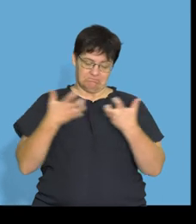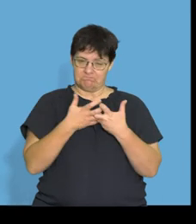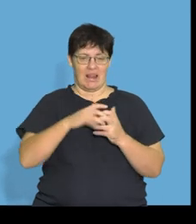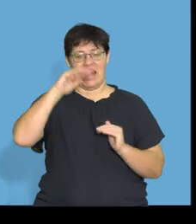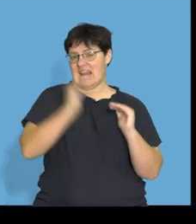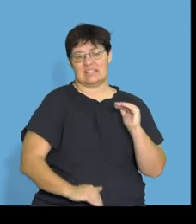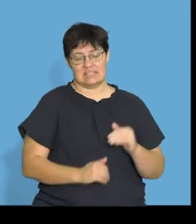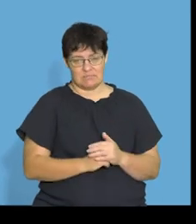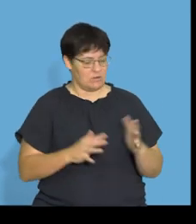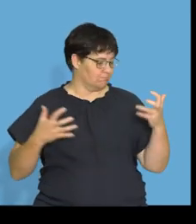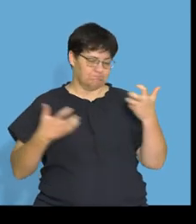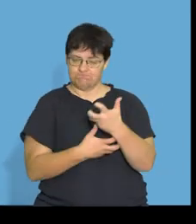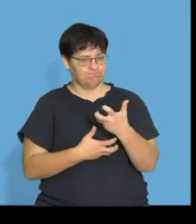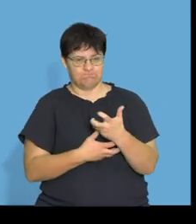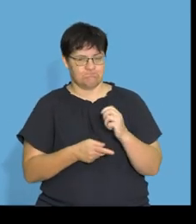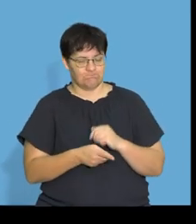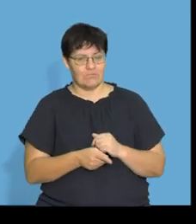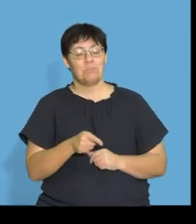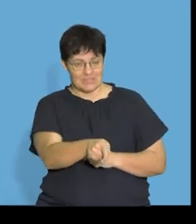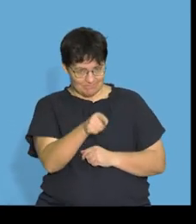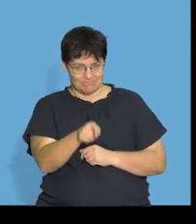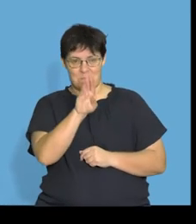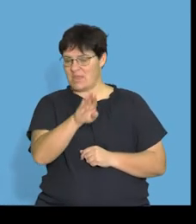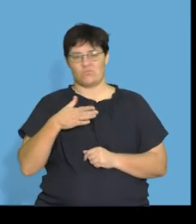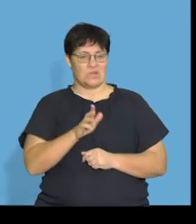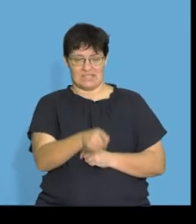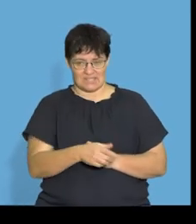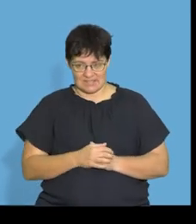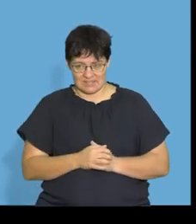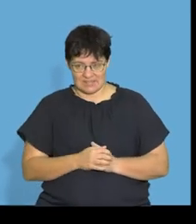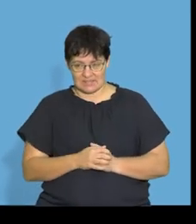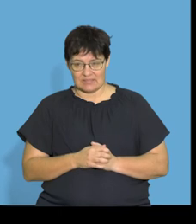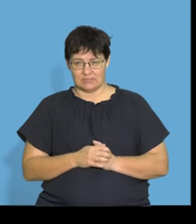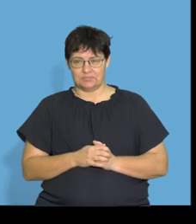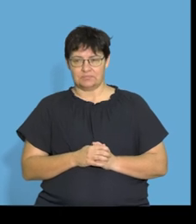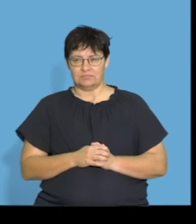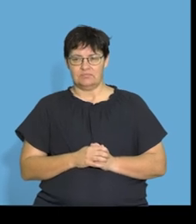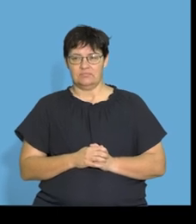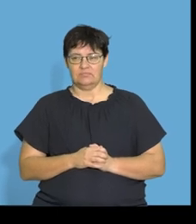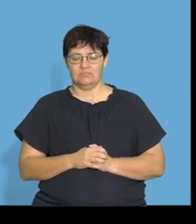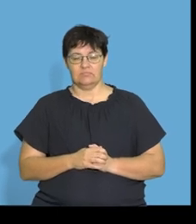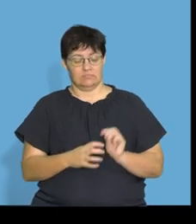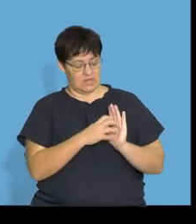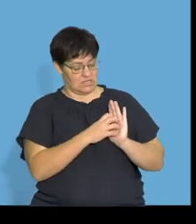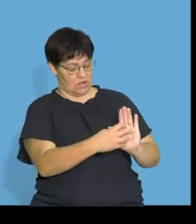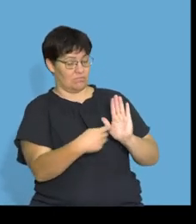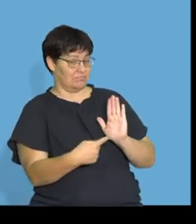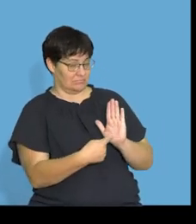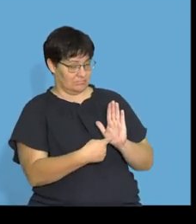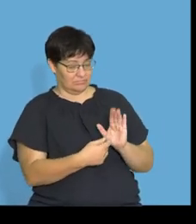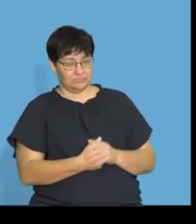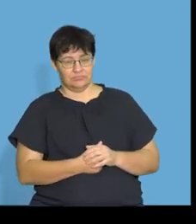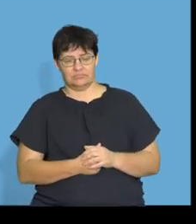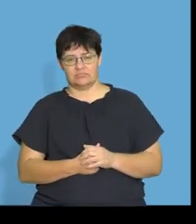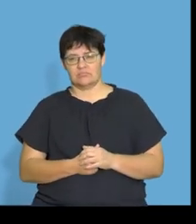Not suitable. So this is the one we definitely don't want him, all right, to take. Now we get to this